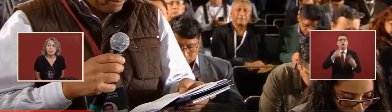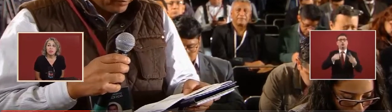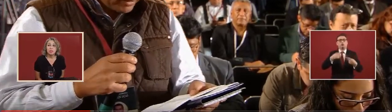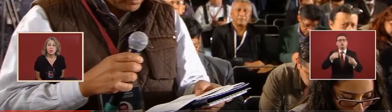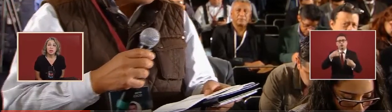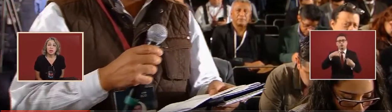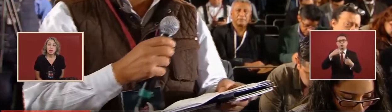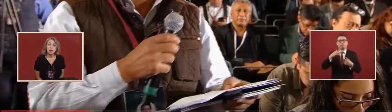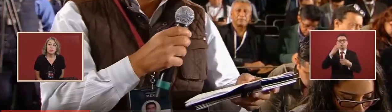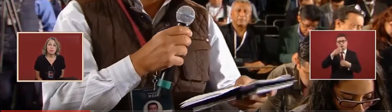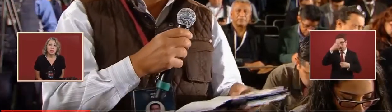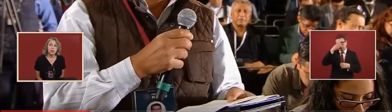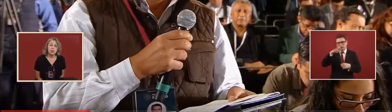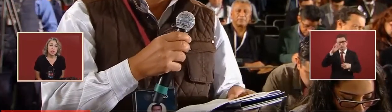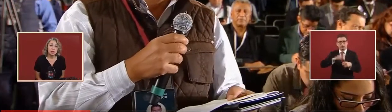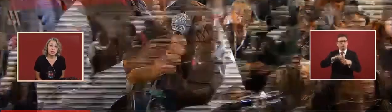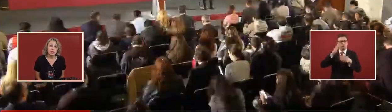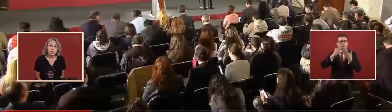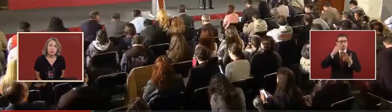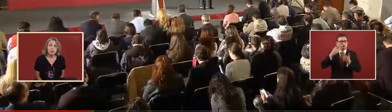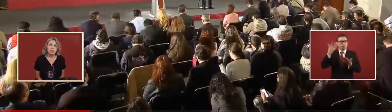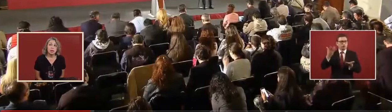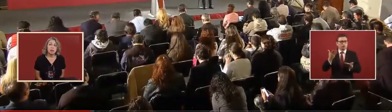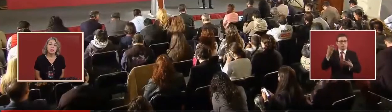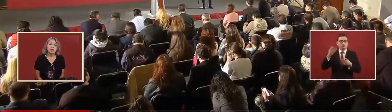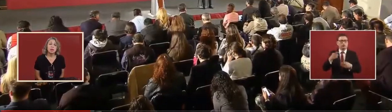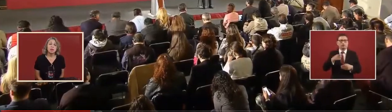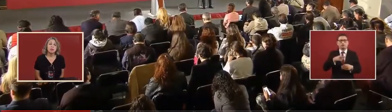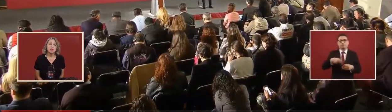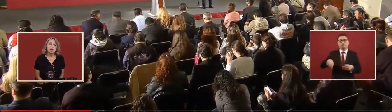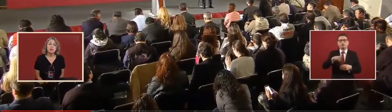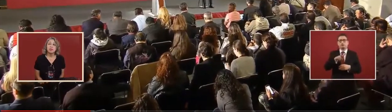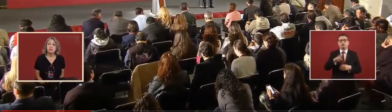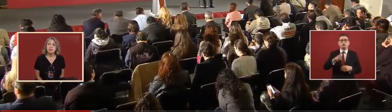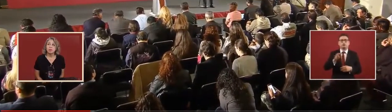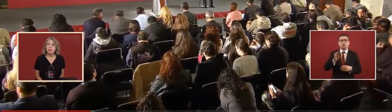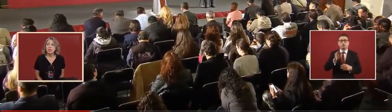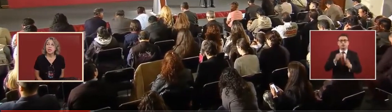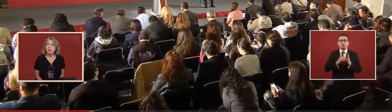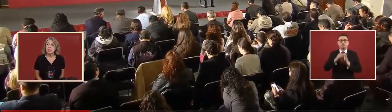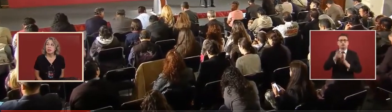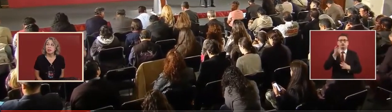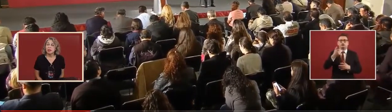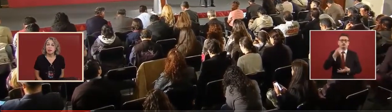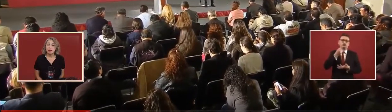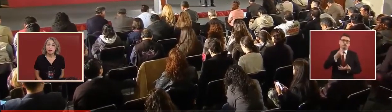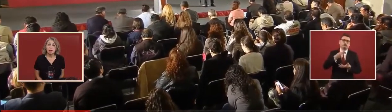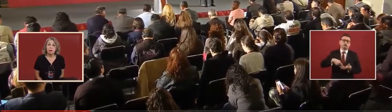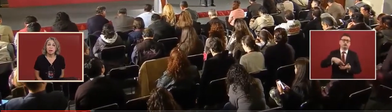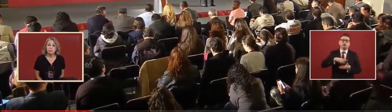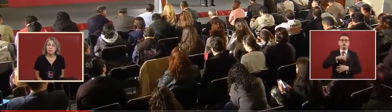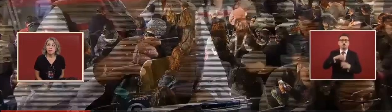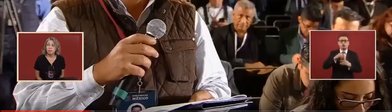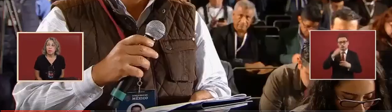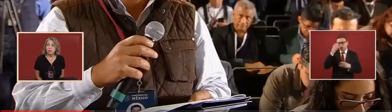those 140 million that they